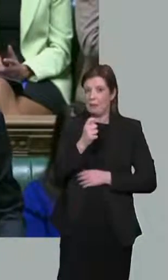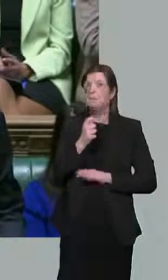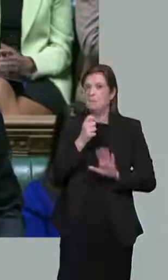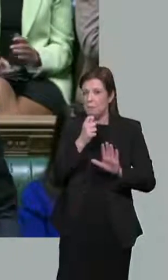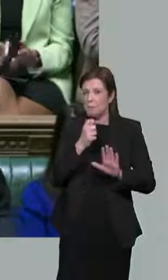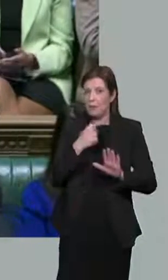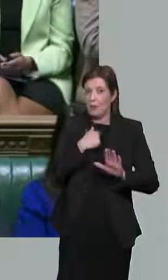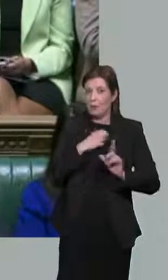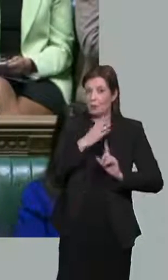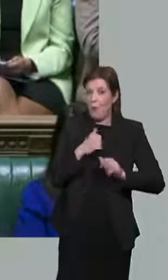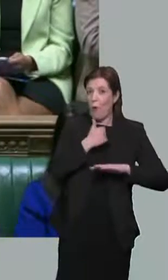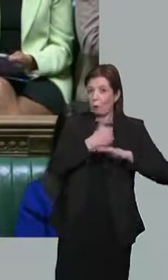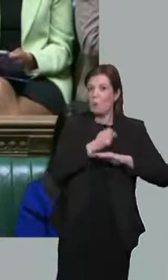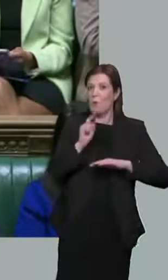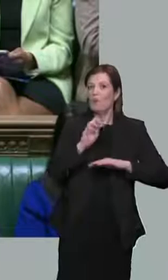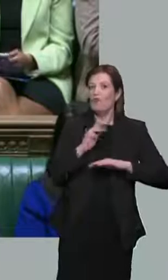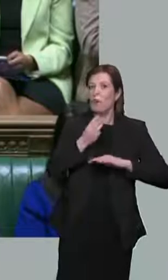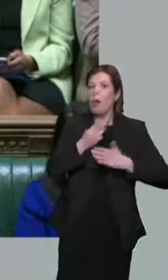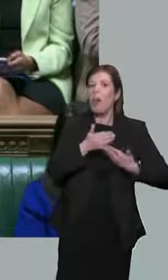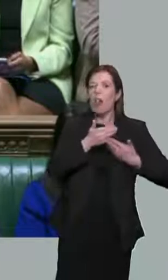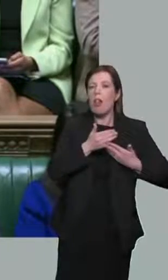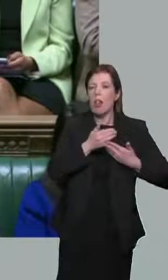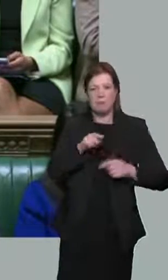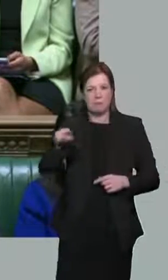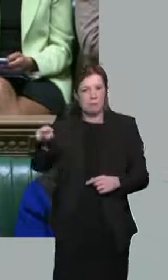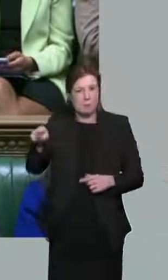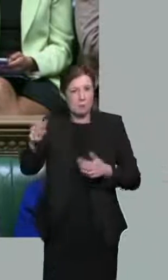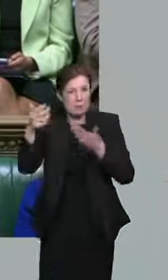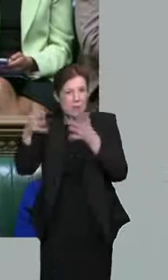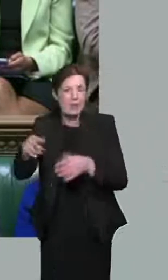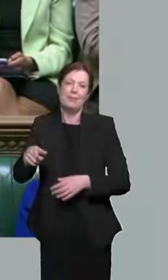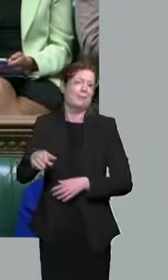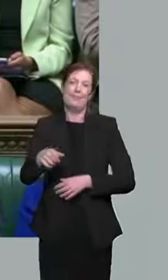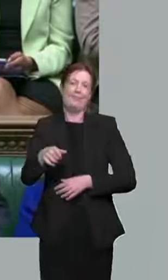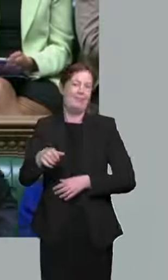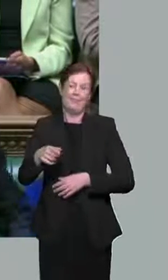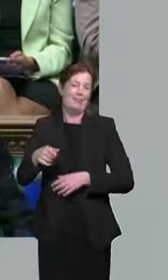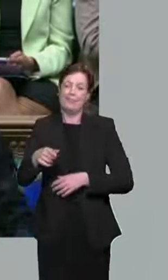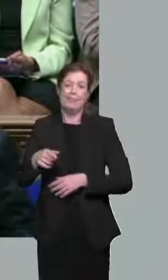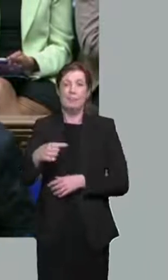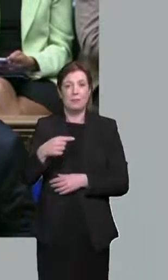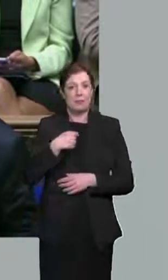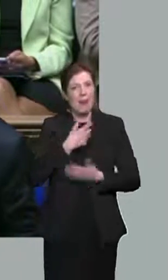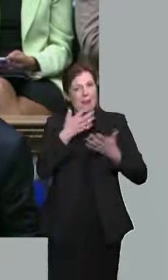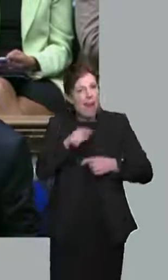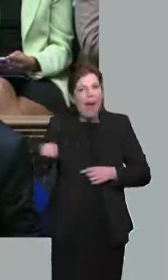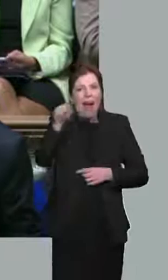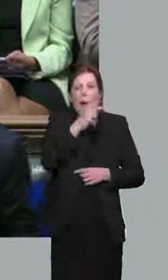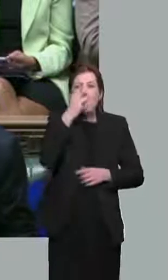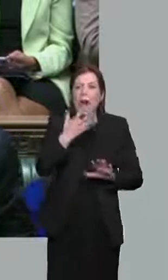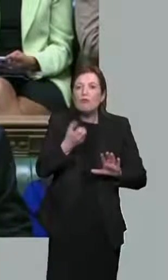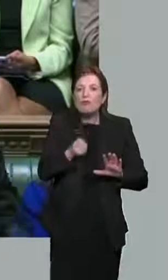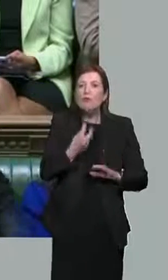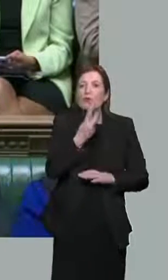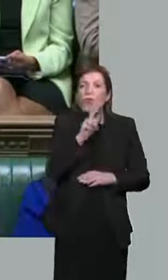put in place the triple lock, not something that the party opposite ever did when they were in power. It means that pensions are now £2